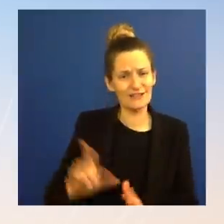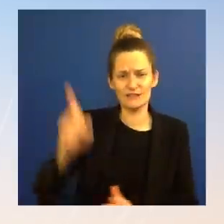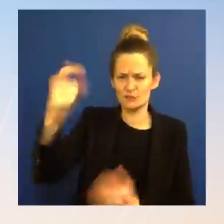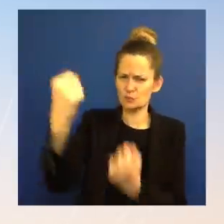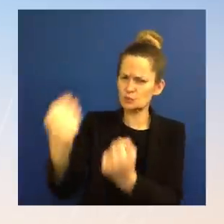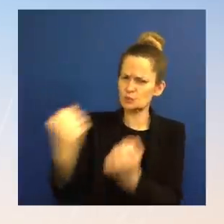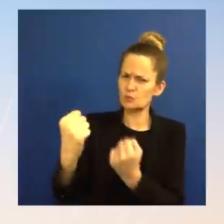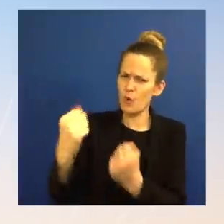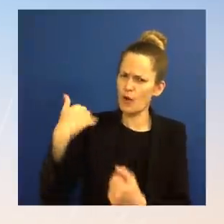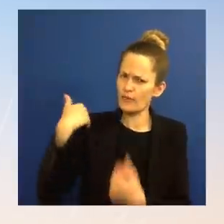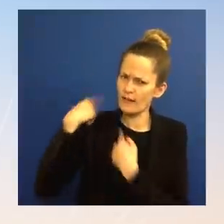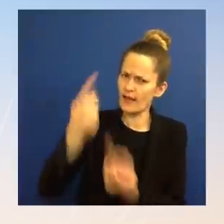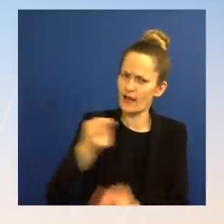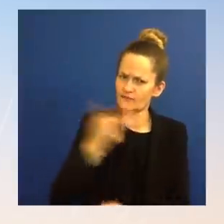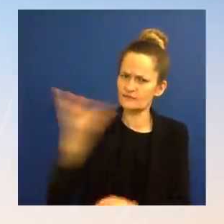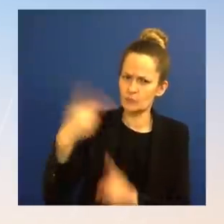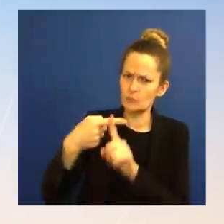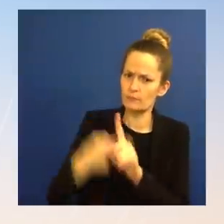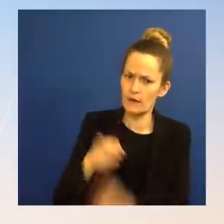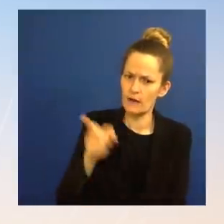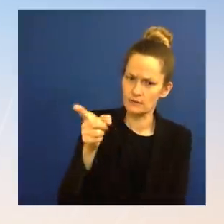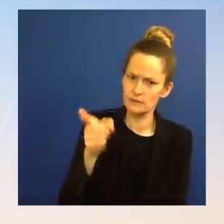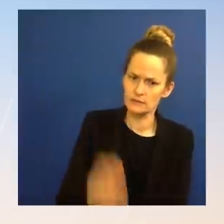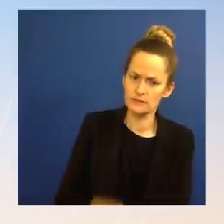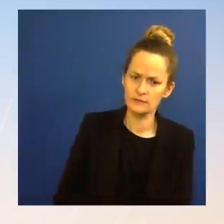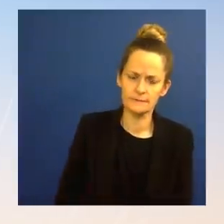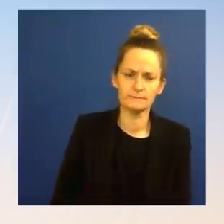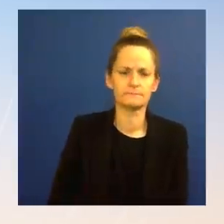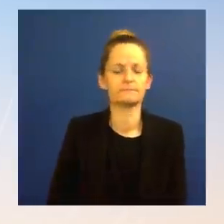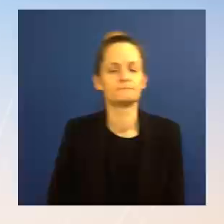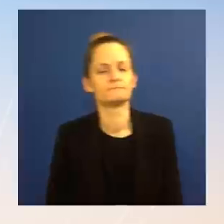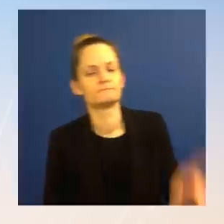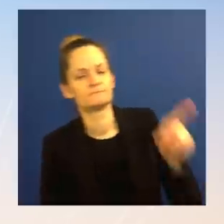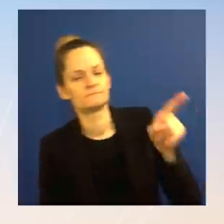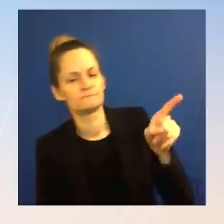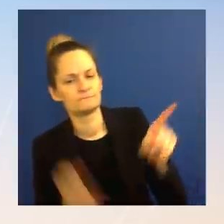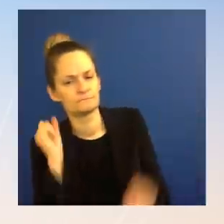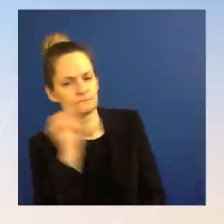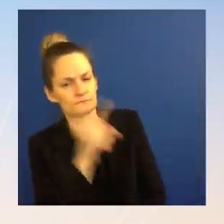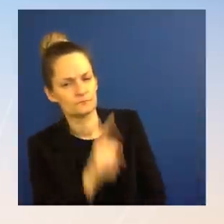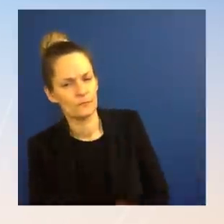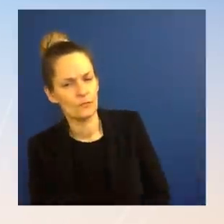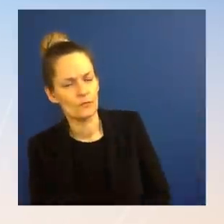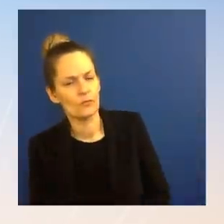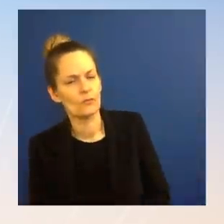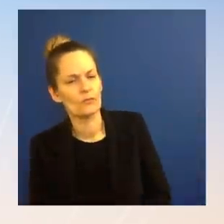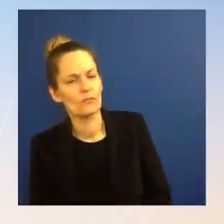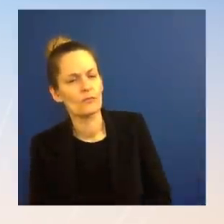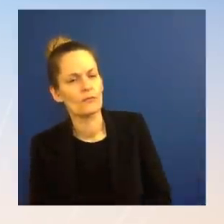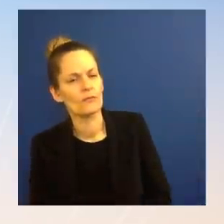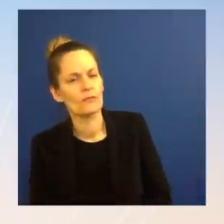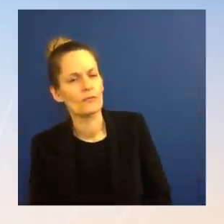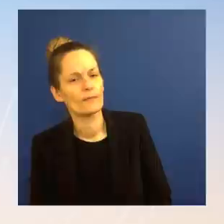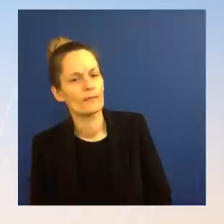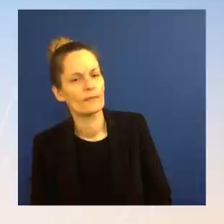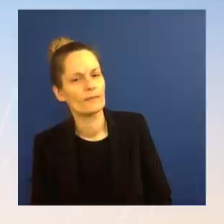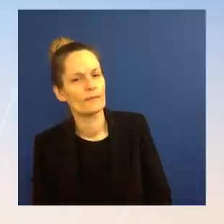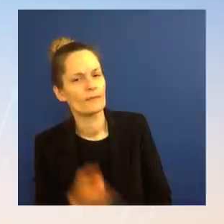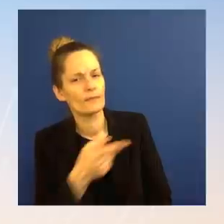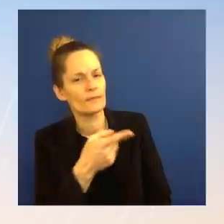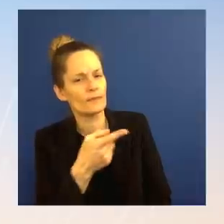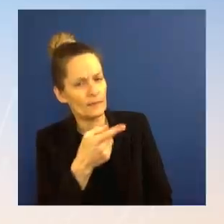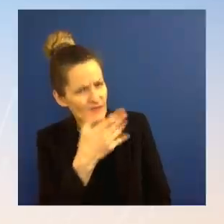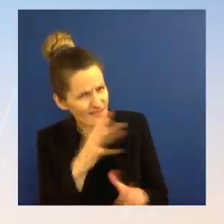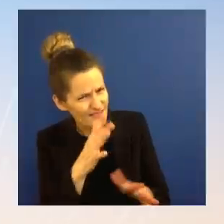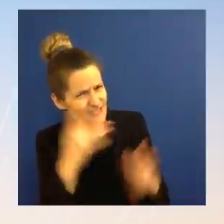Have you, as a NATO member, ruled out as Jens Stoltenberg to continue in this time of the biggest crisis since World War II? Ms. I don't